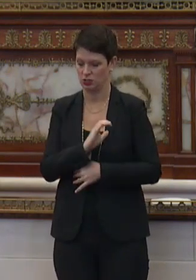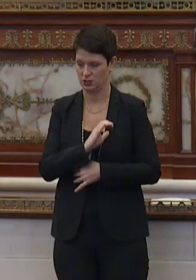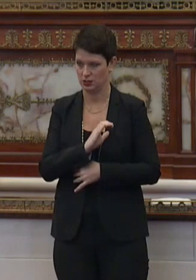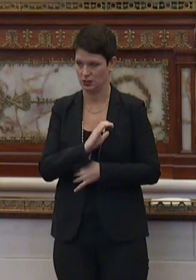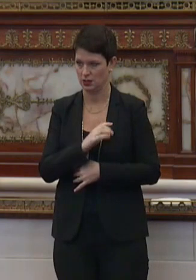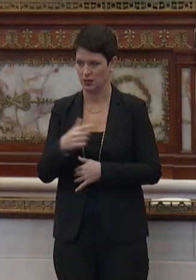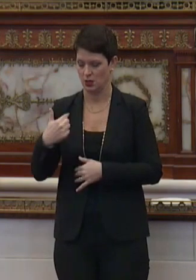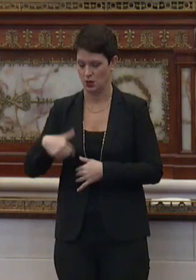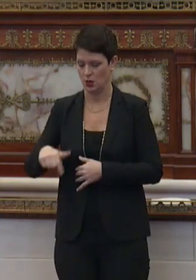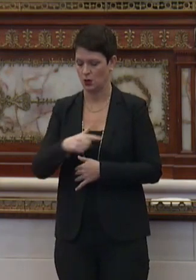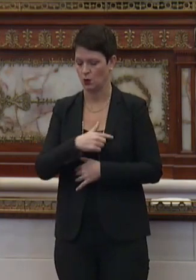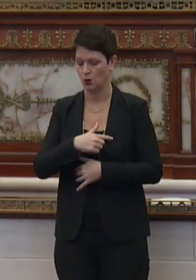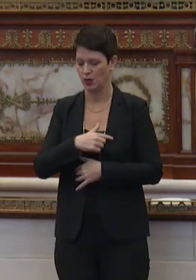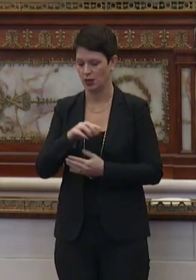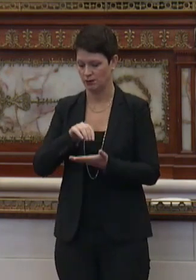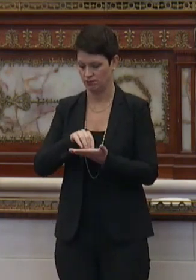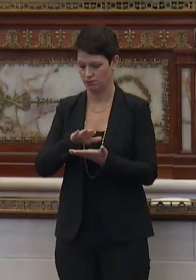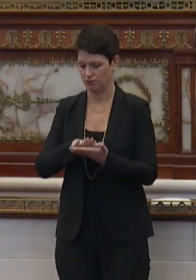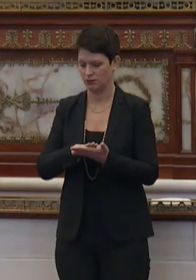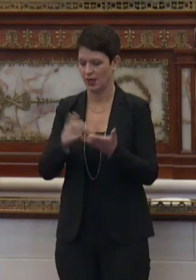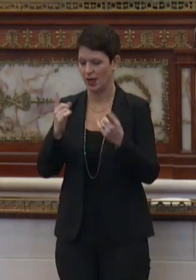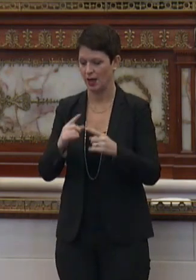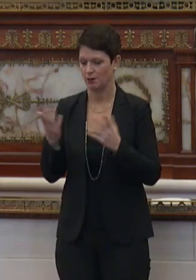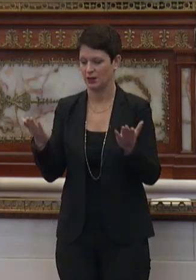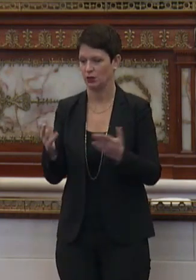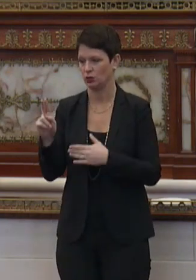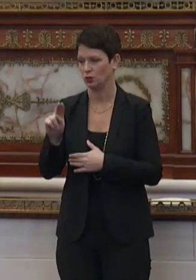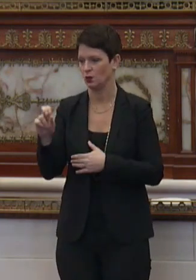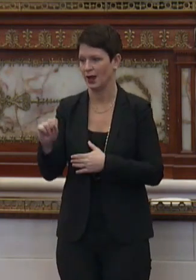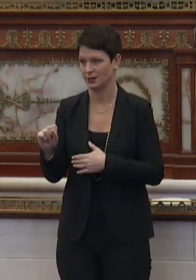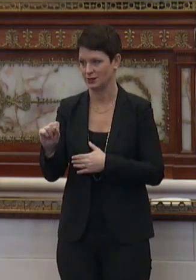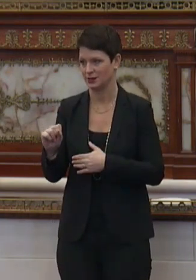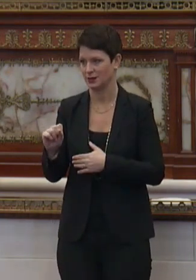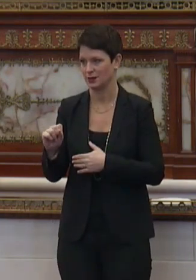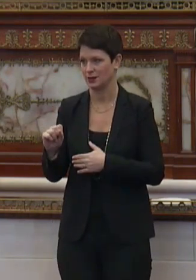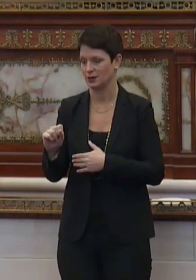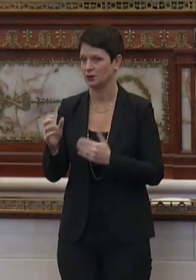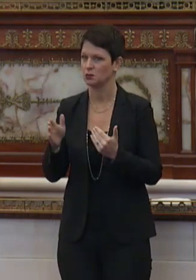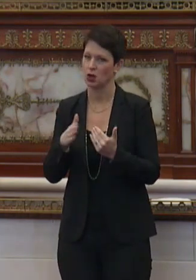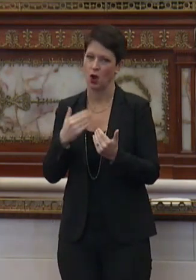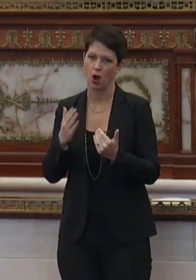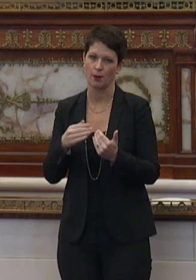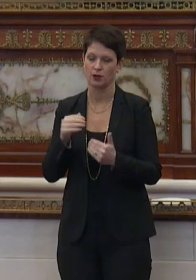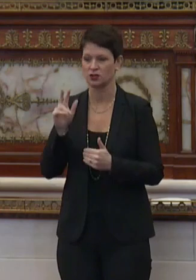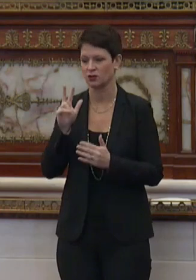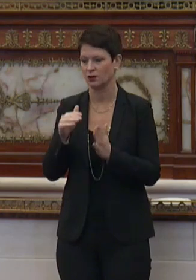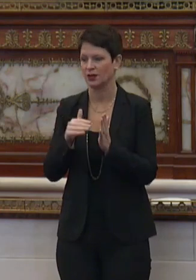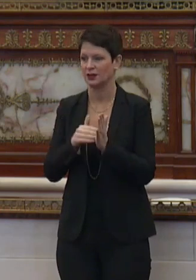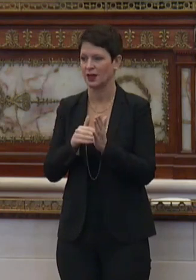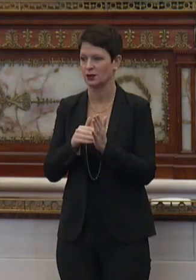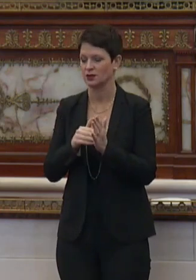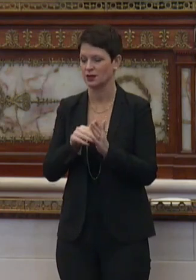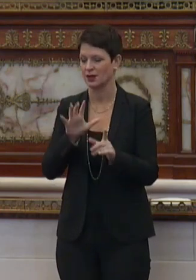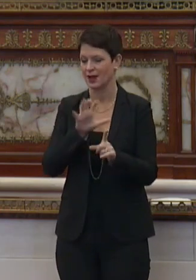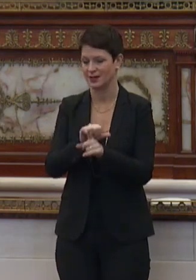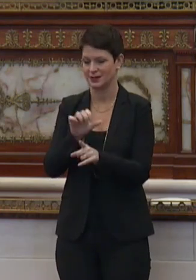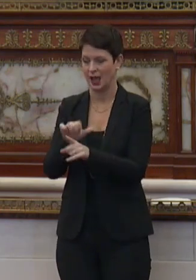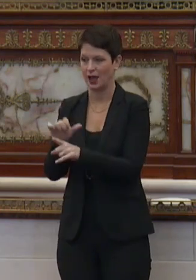we've noted that in the country, there have been close to 3,000 attacks